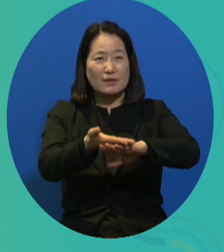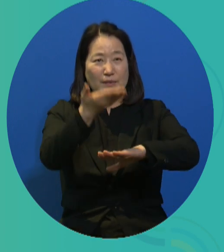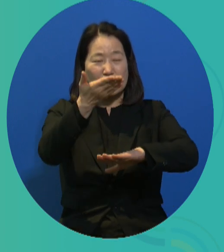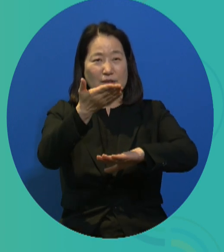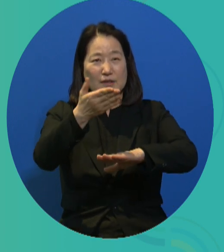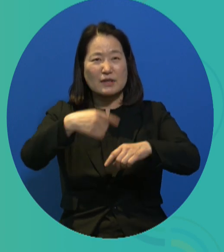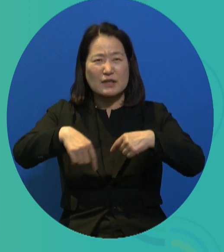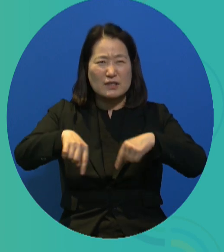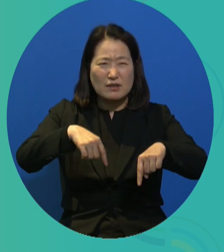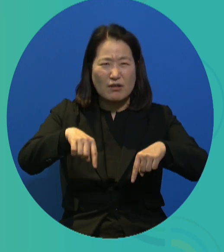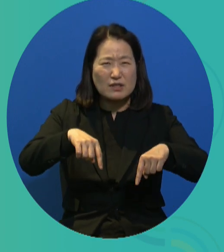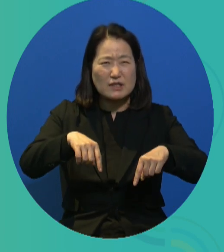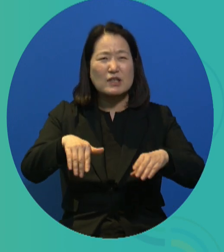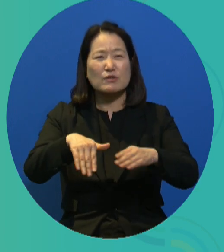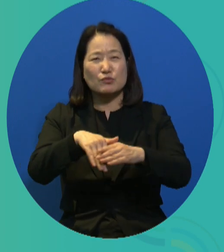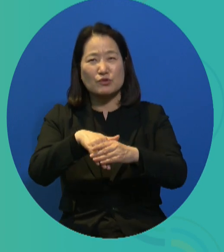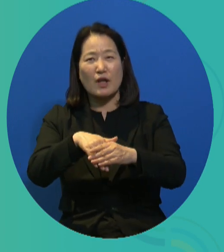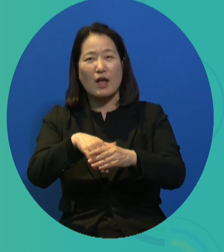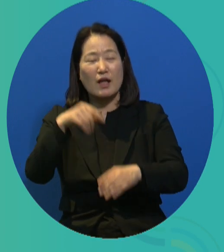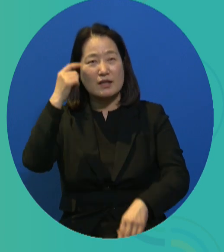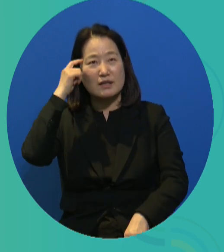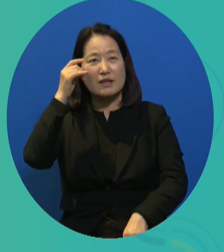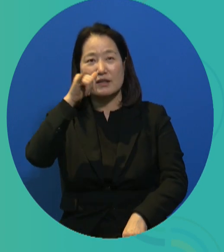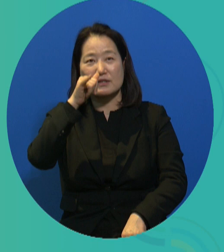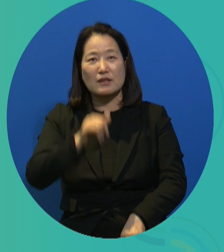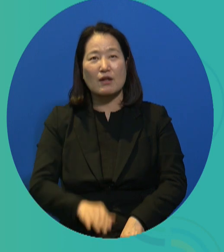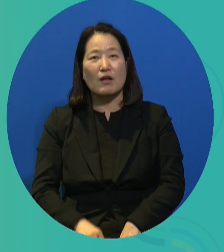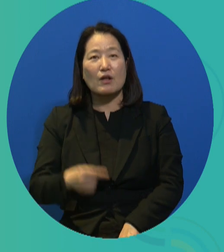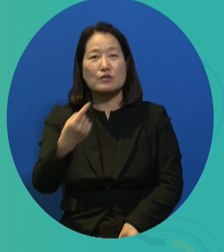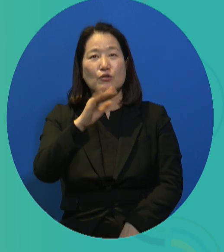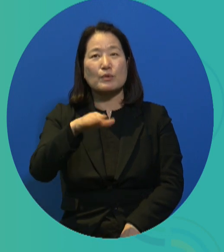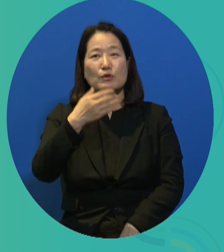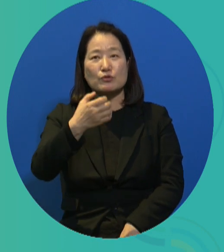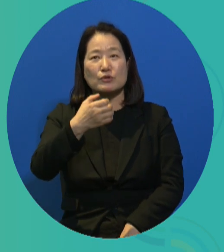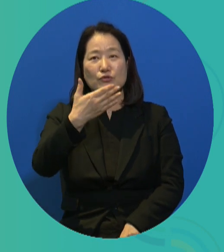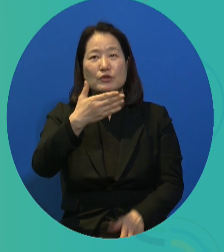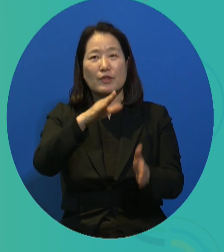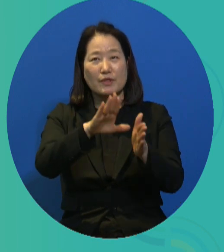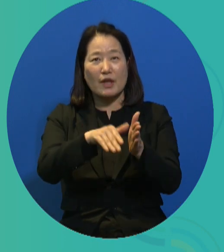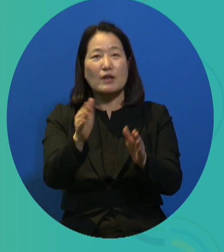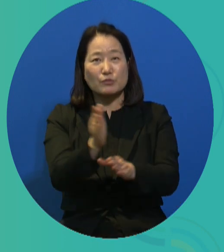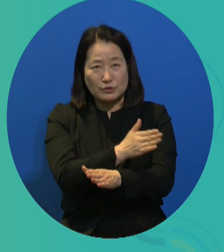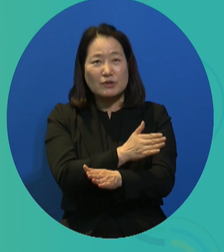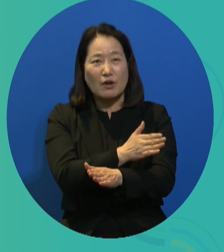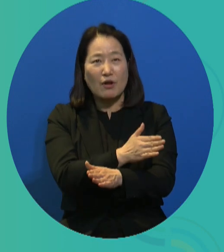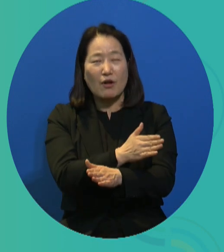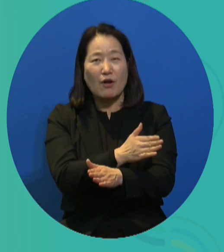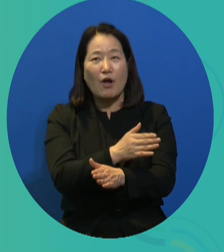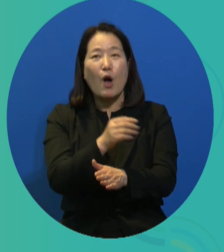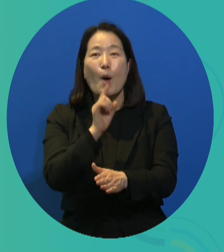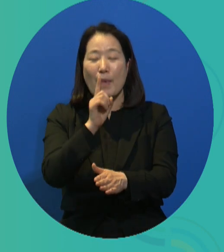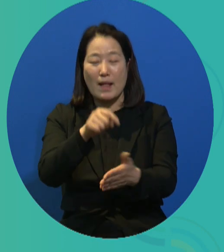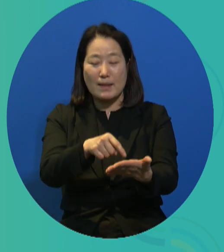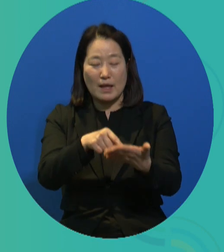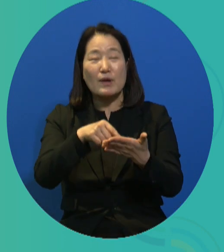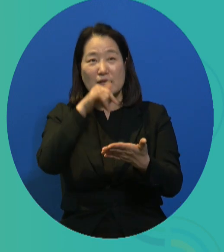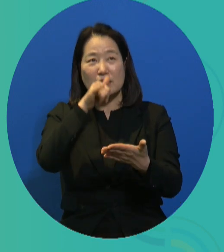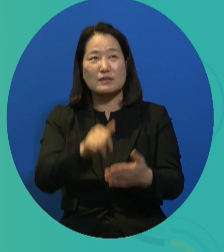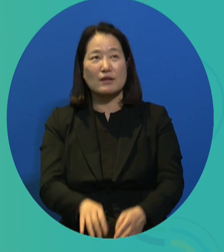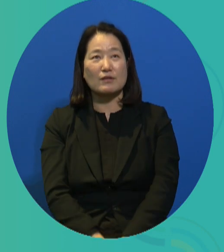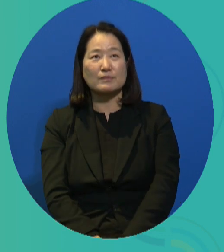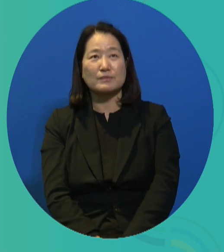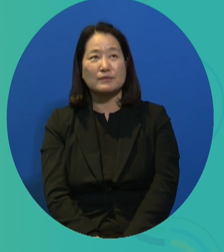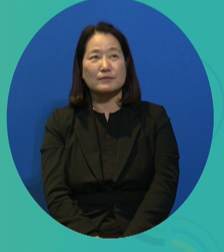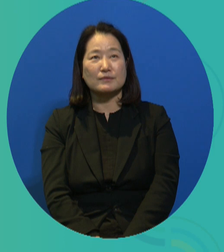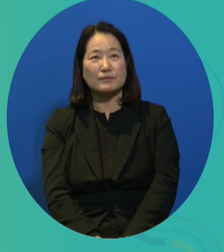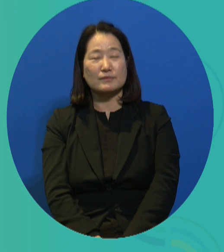as cultural activity, political activity. All of these different discussions have already been in place since the 1990s, as you can see.